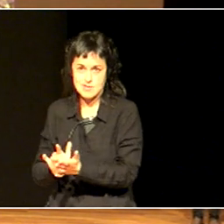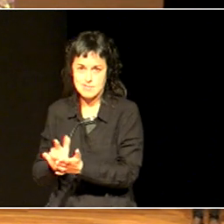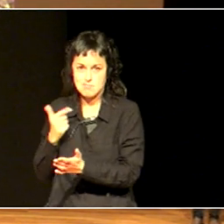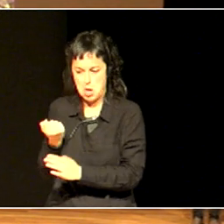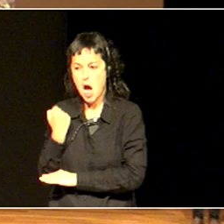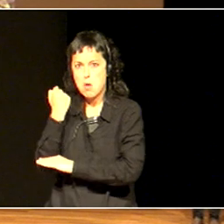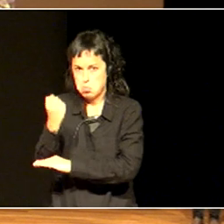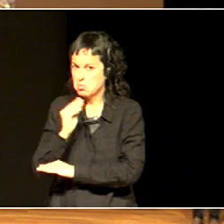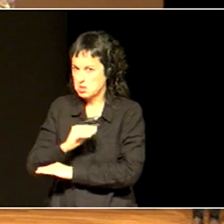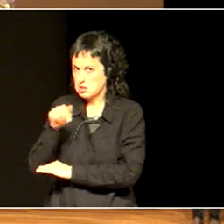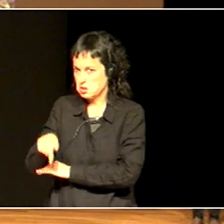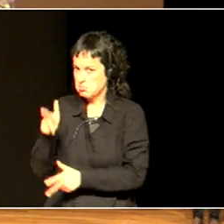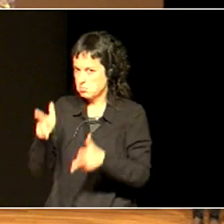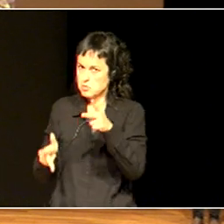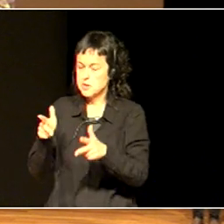Oh, it's back.